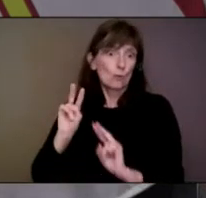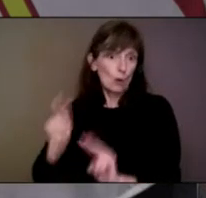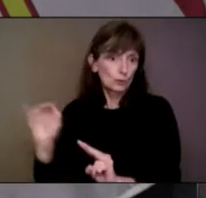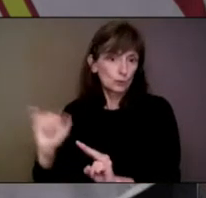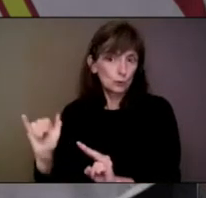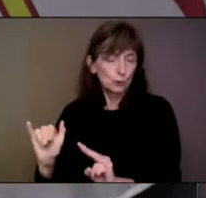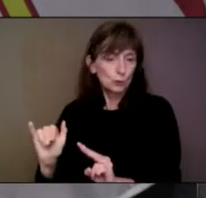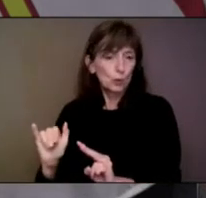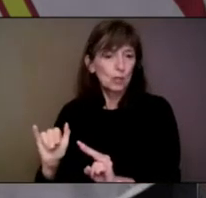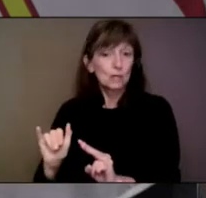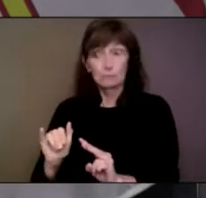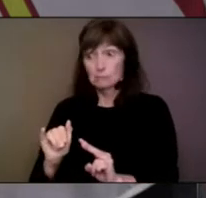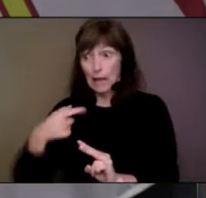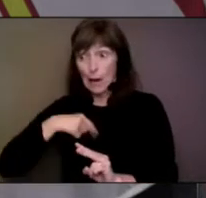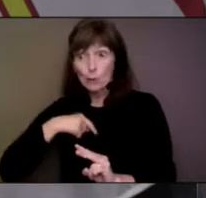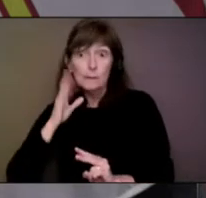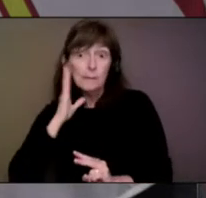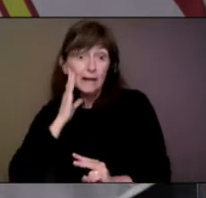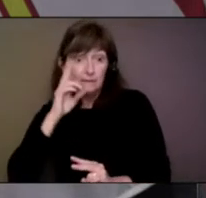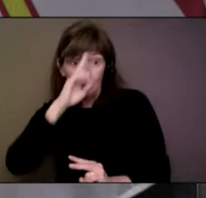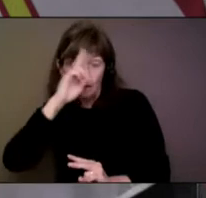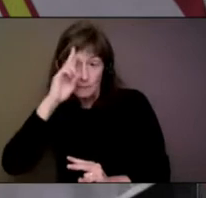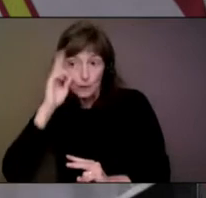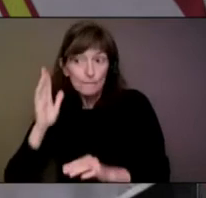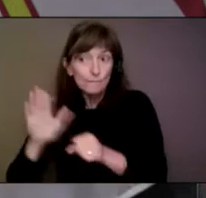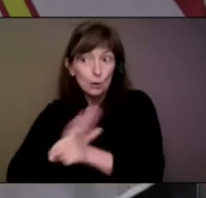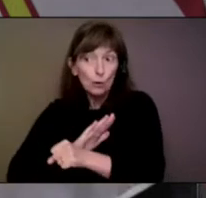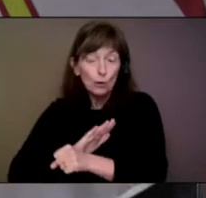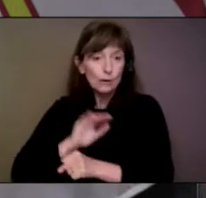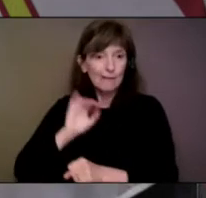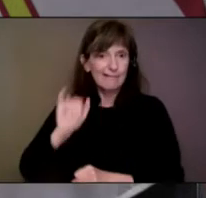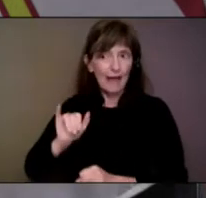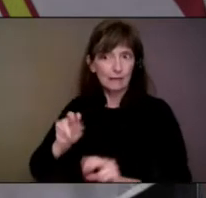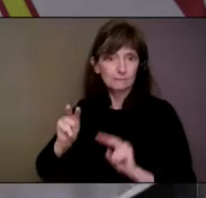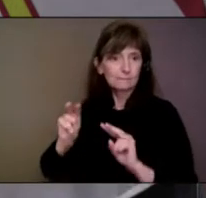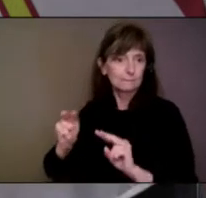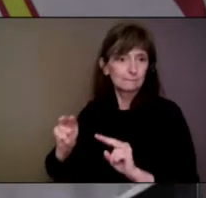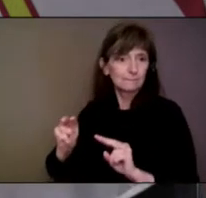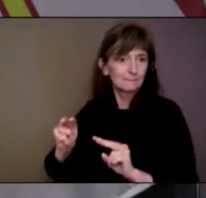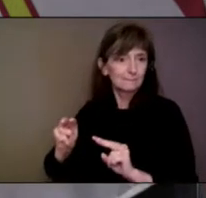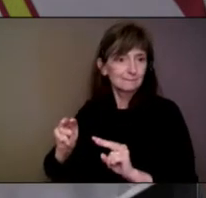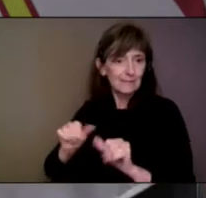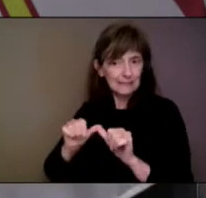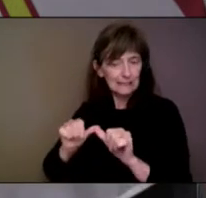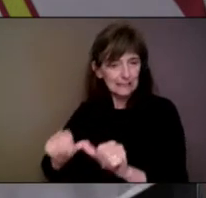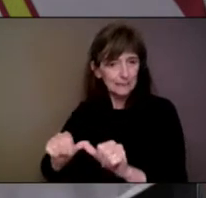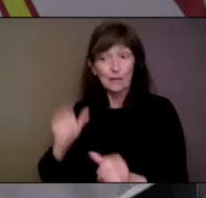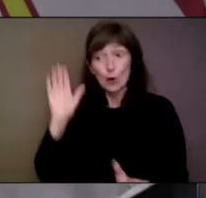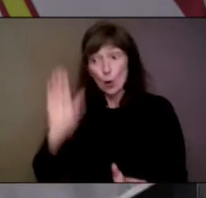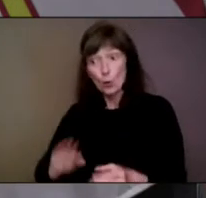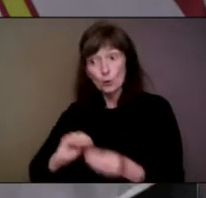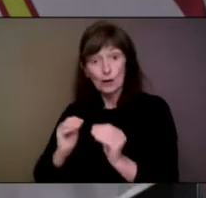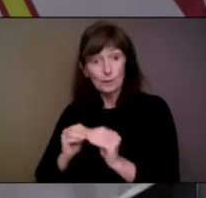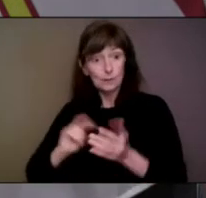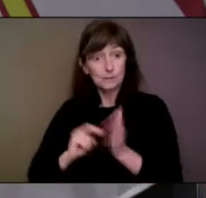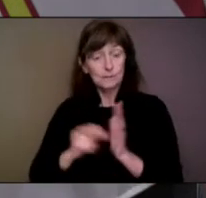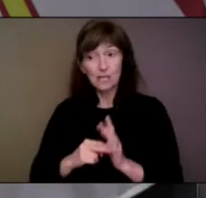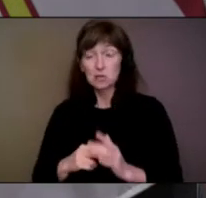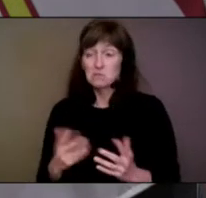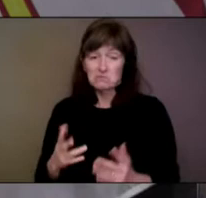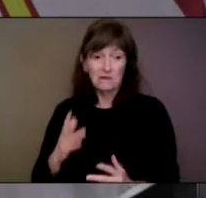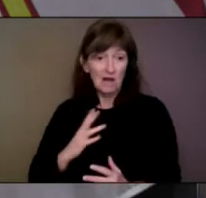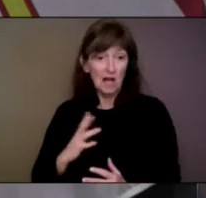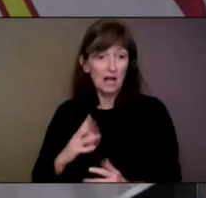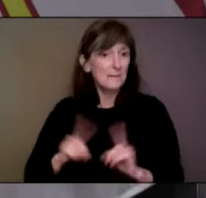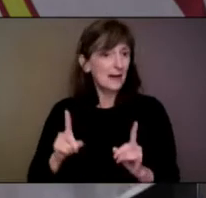care capacity, which is, you know, the most important thing that we're trying to maintain by keeping our case counts low. If we see that vaccination